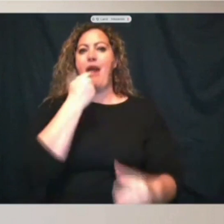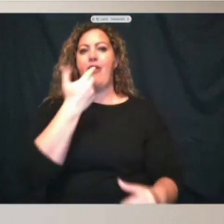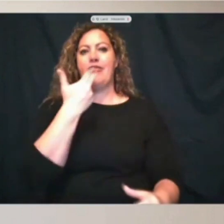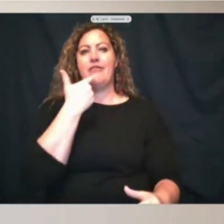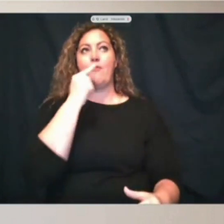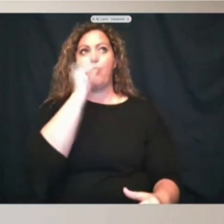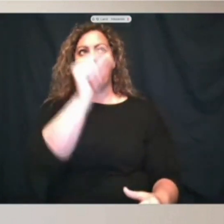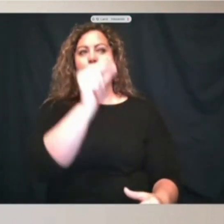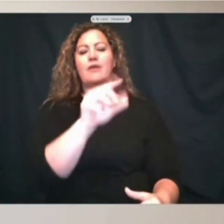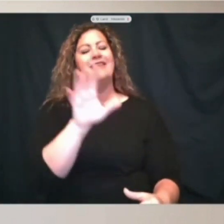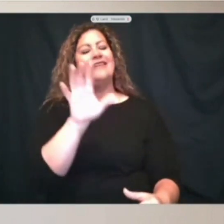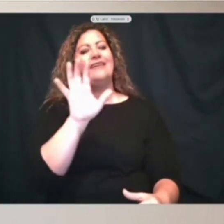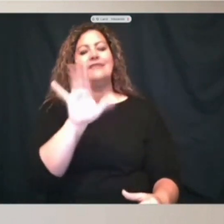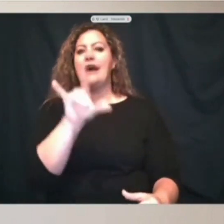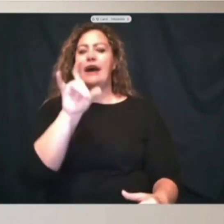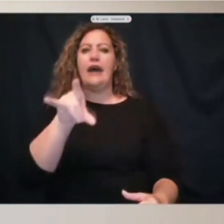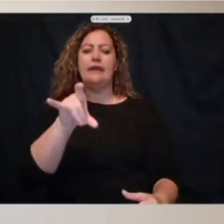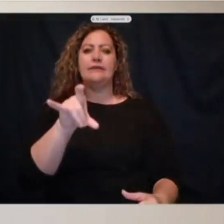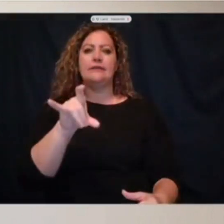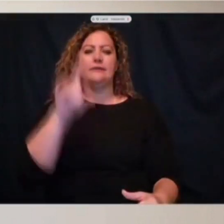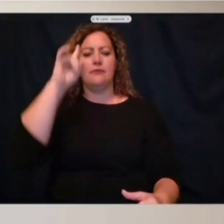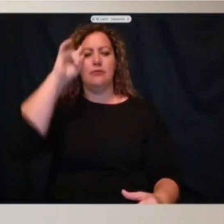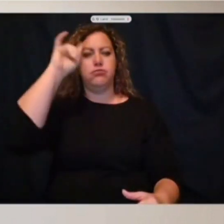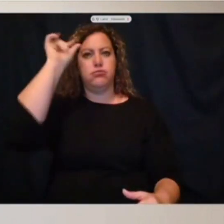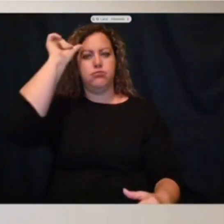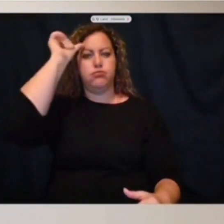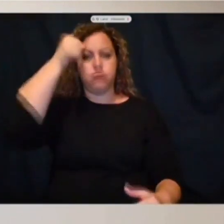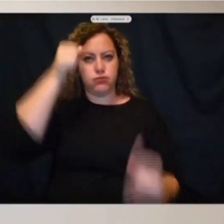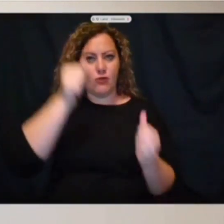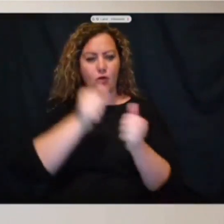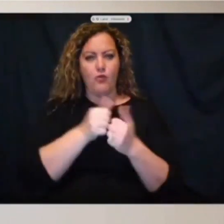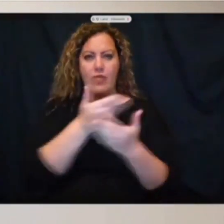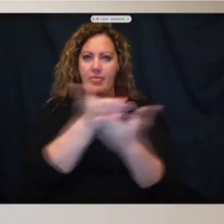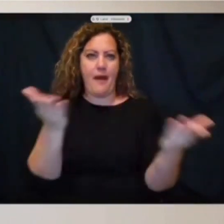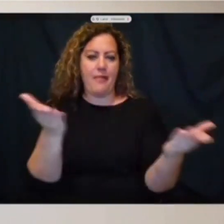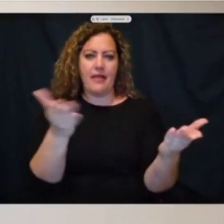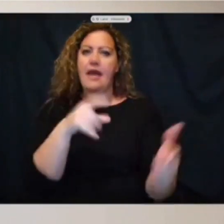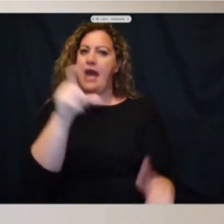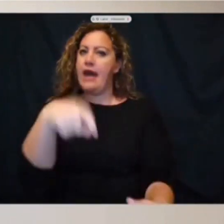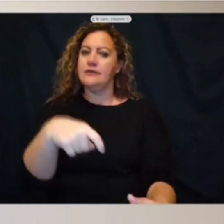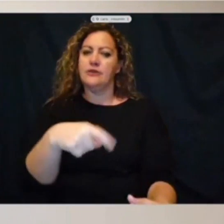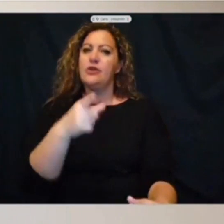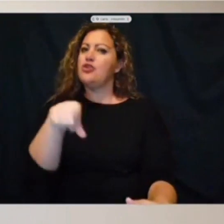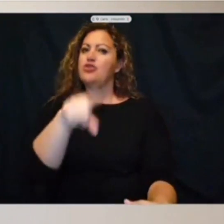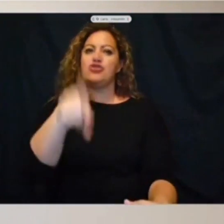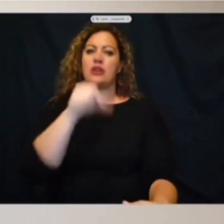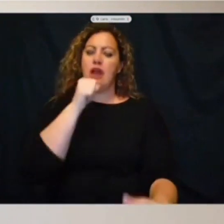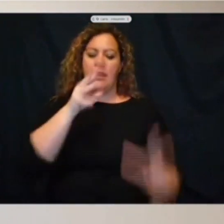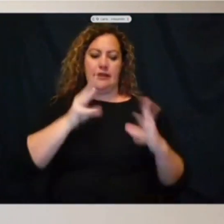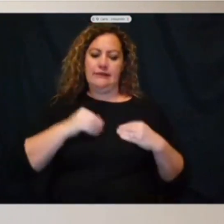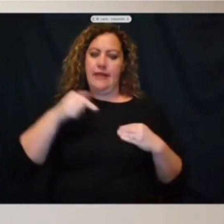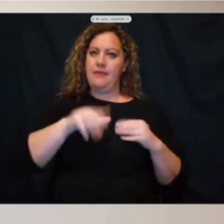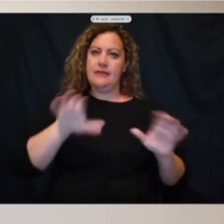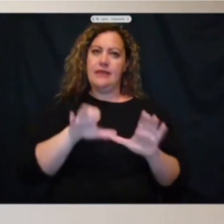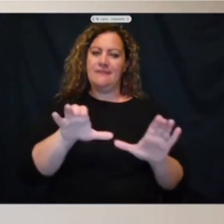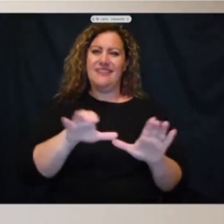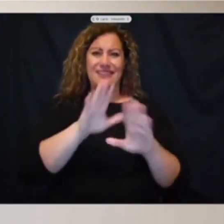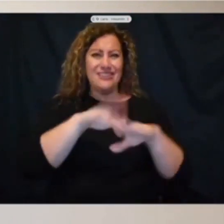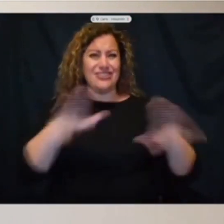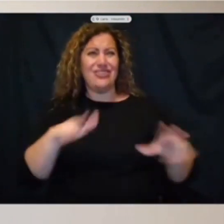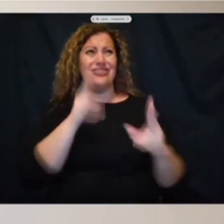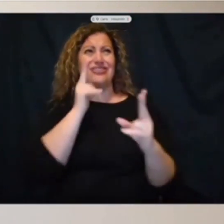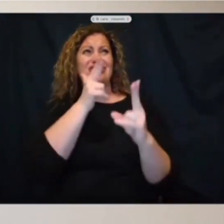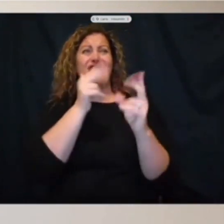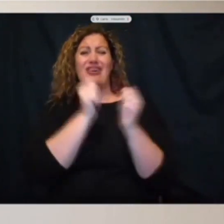got to resonate with the public. It has to. The public should not be standing for this kind of activity. The fact that children are getting struck by